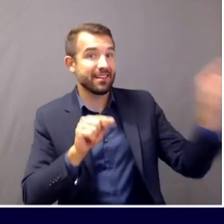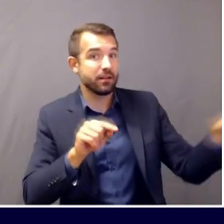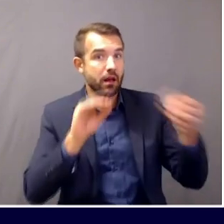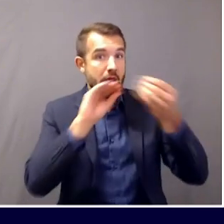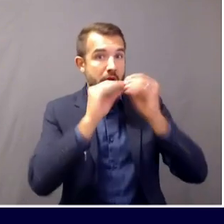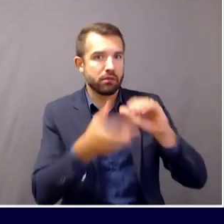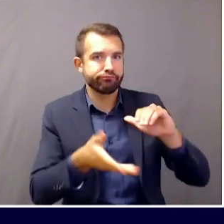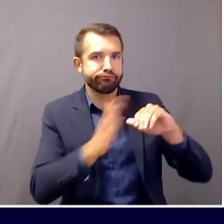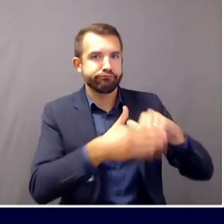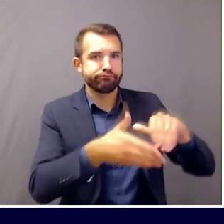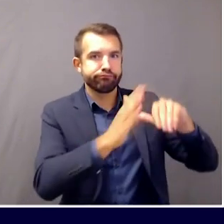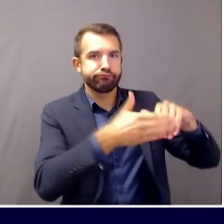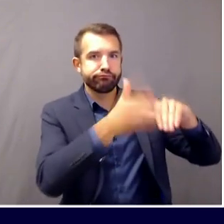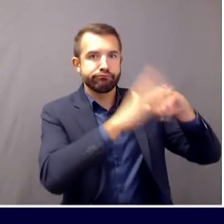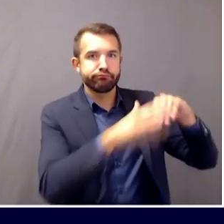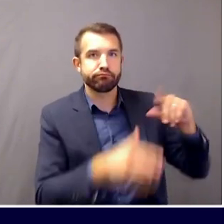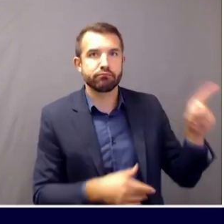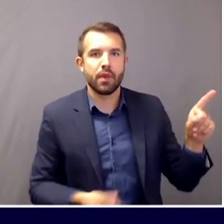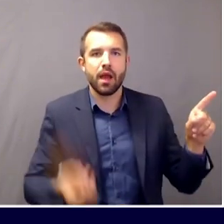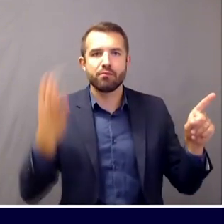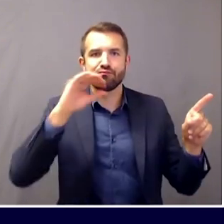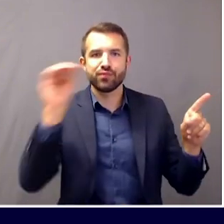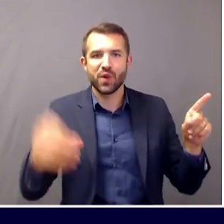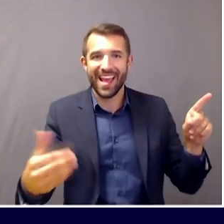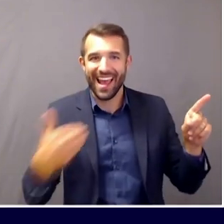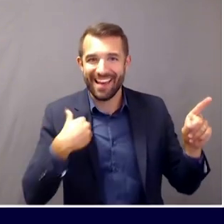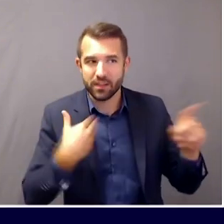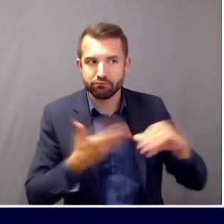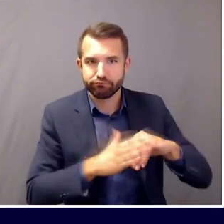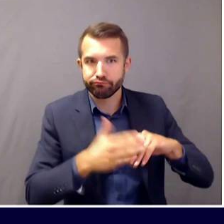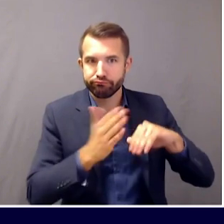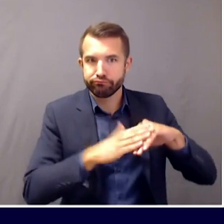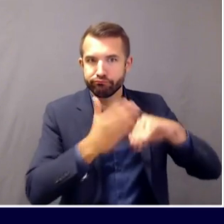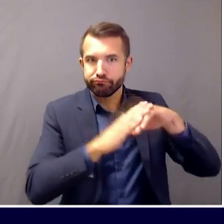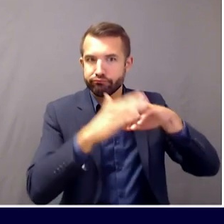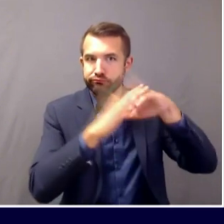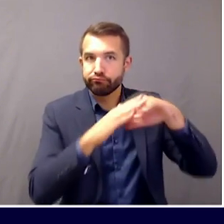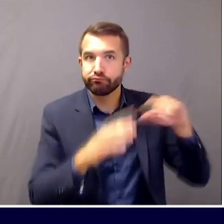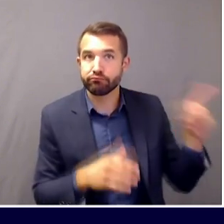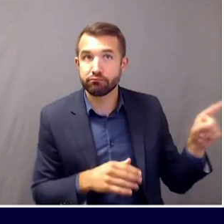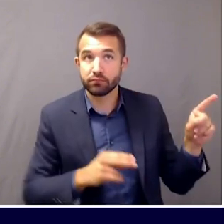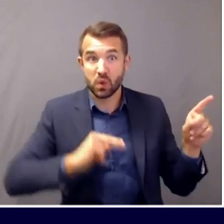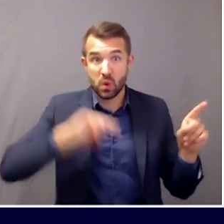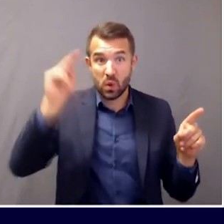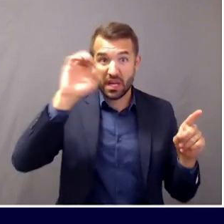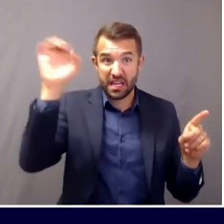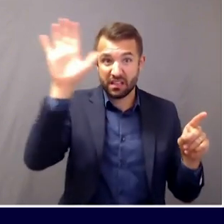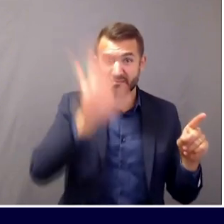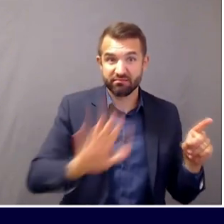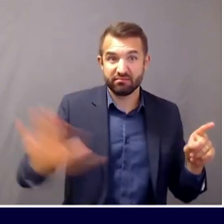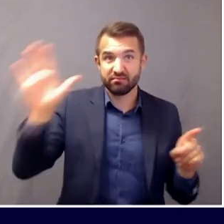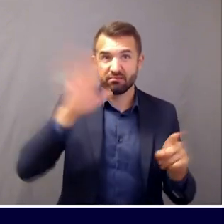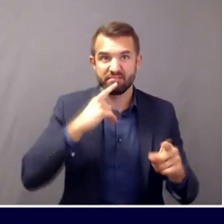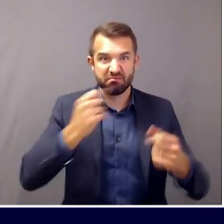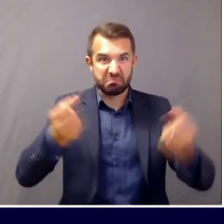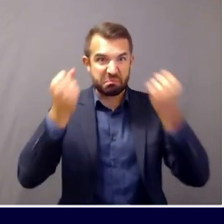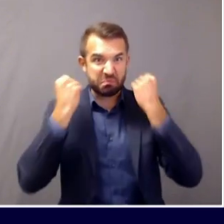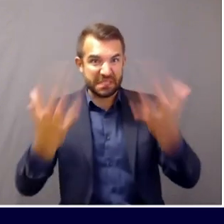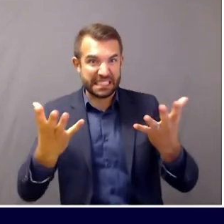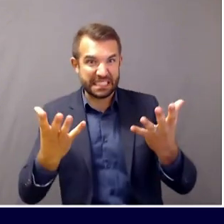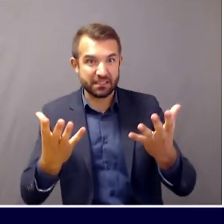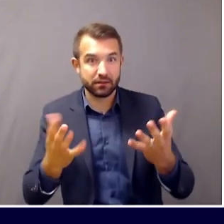positivity rates. And those cases that are occurring elsewhere in the Northeast, to say nothing of Florida, Texas, and California,